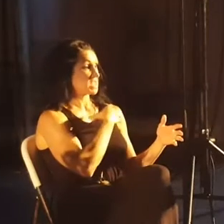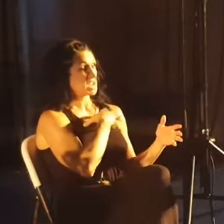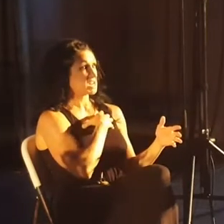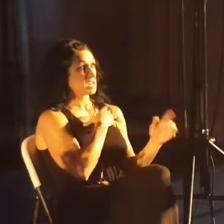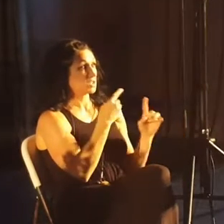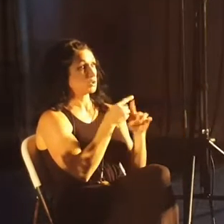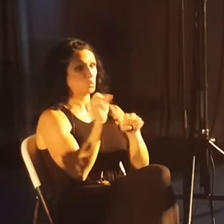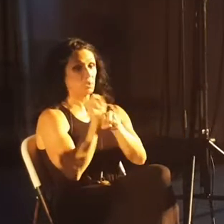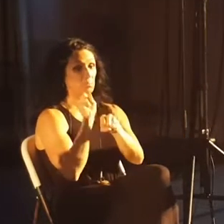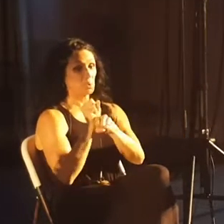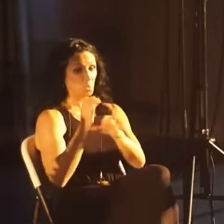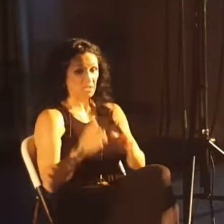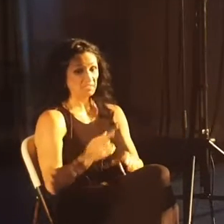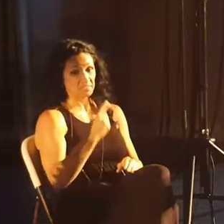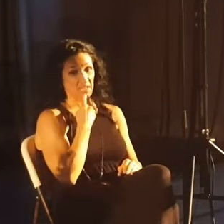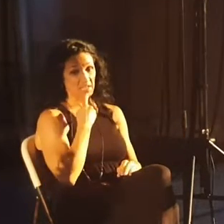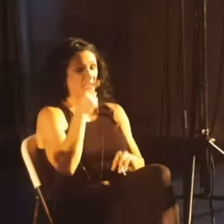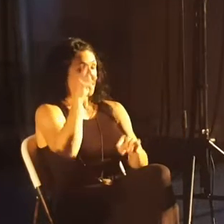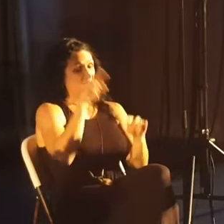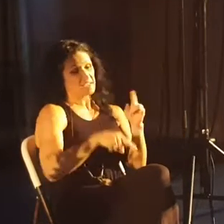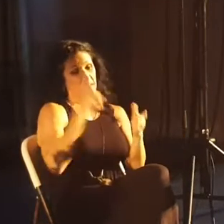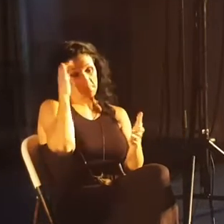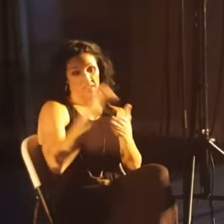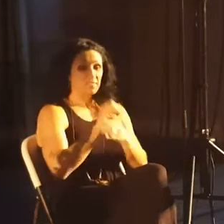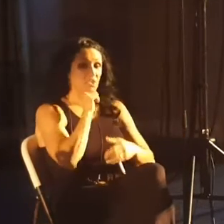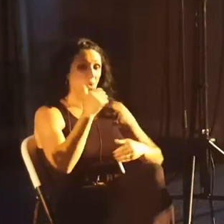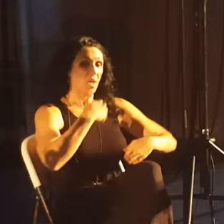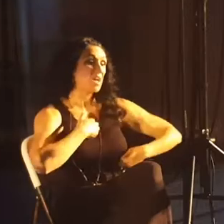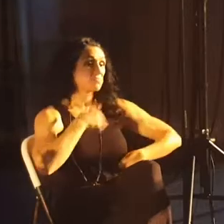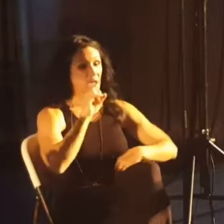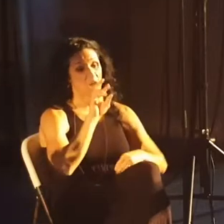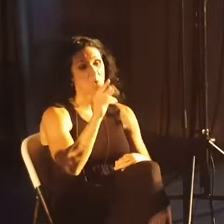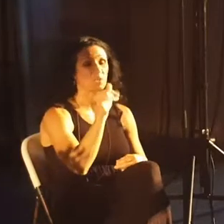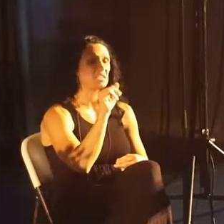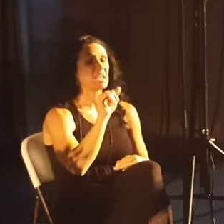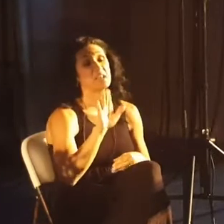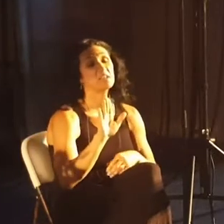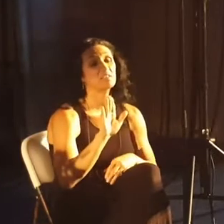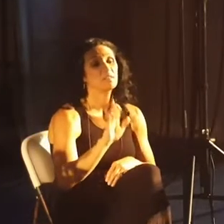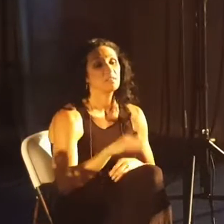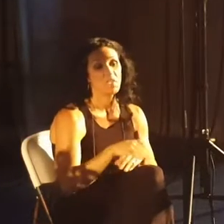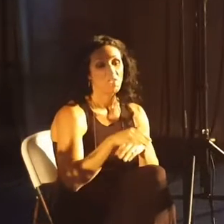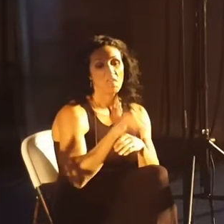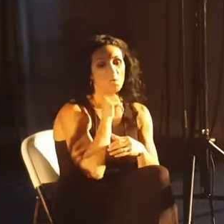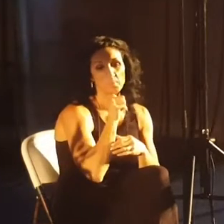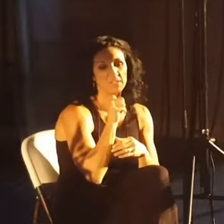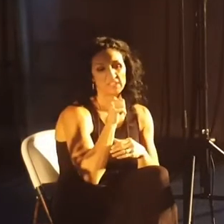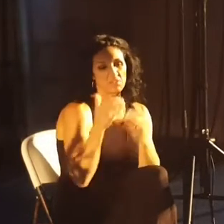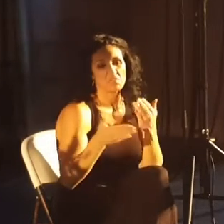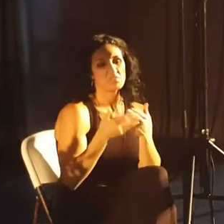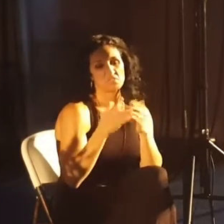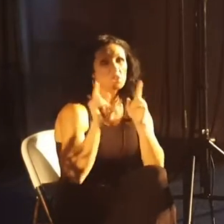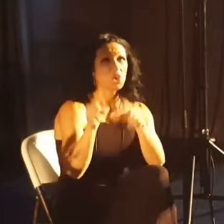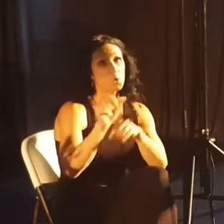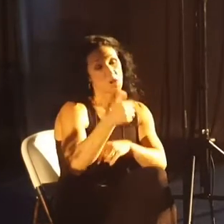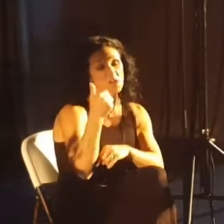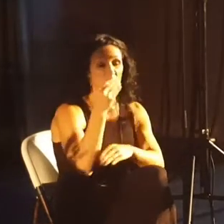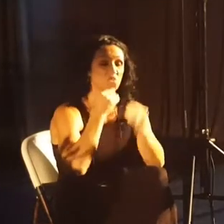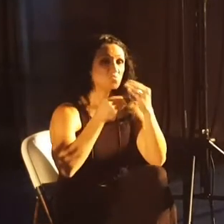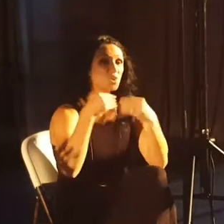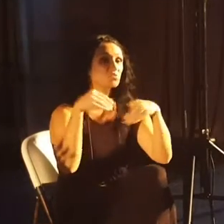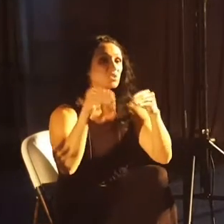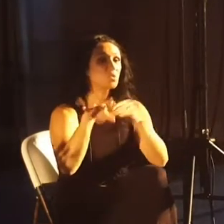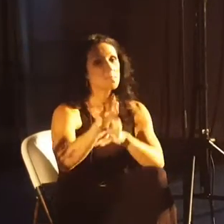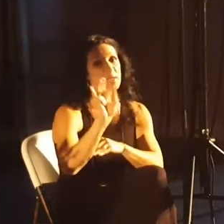to the Kroger employee and saying, I can't believe you don't have my organic whatever. It's going to be so inconvenient for me to have to go to another grocery